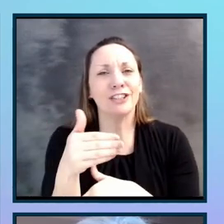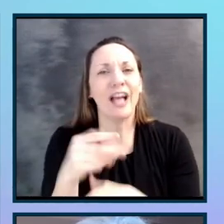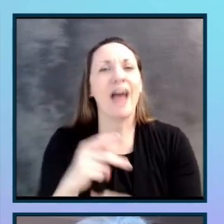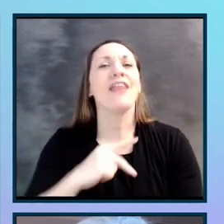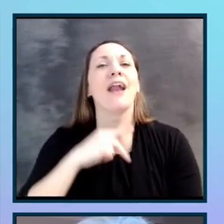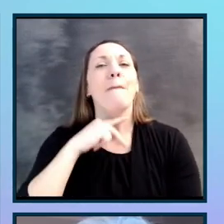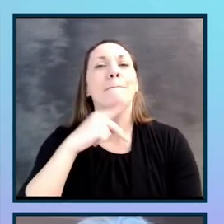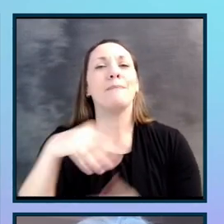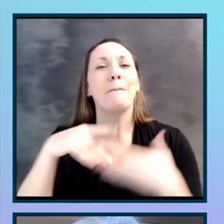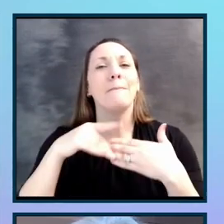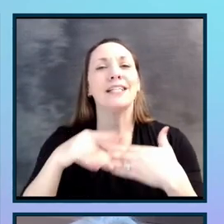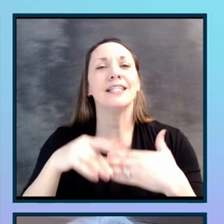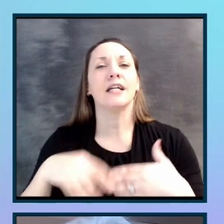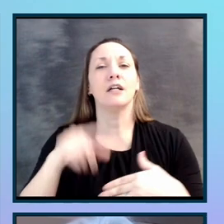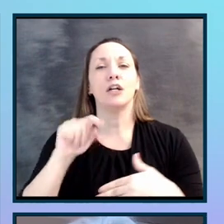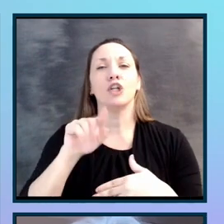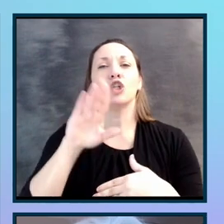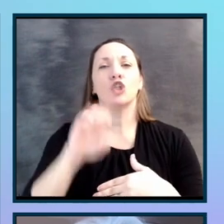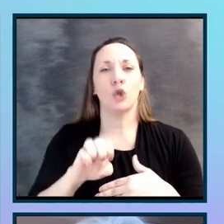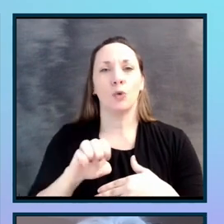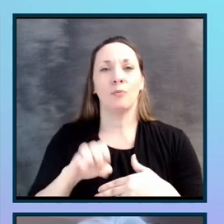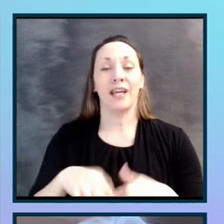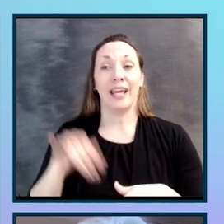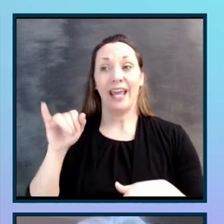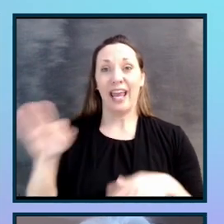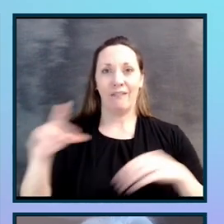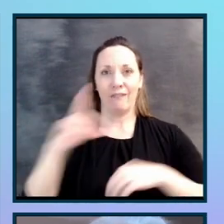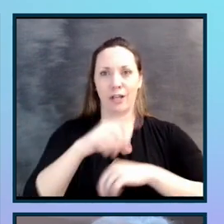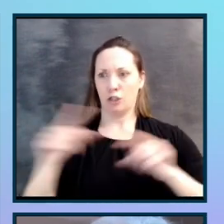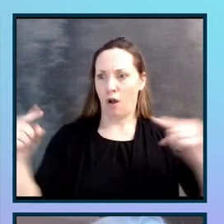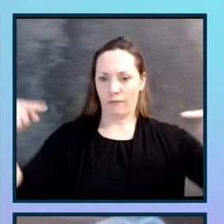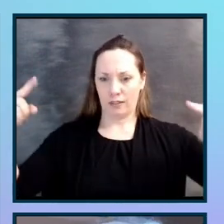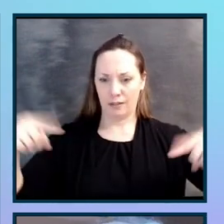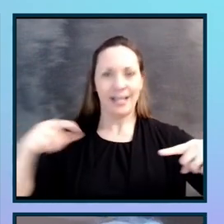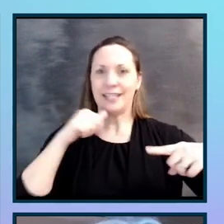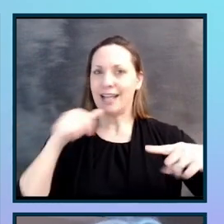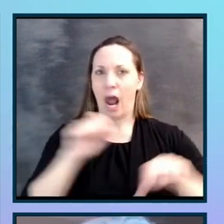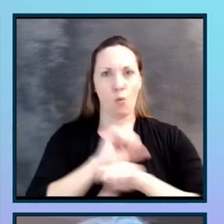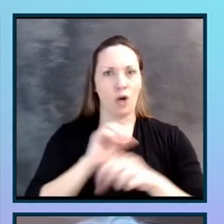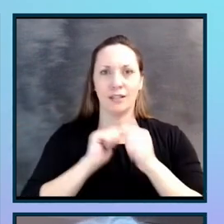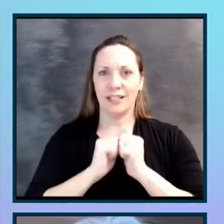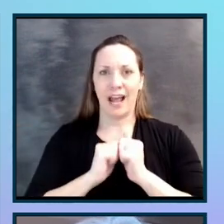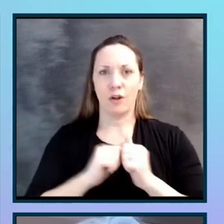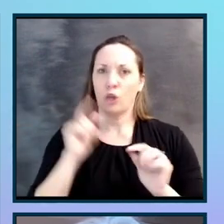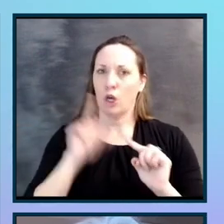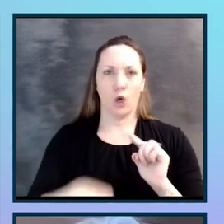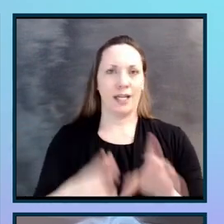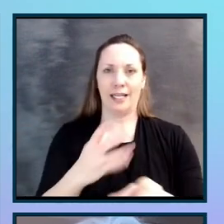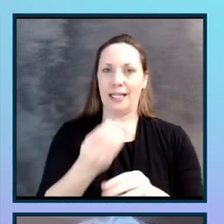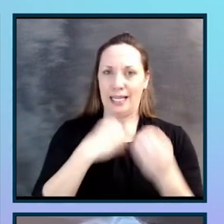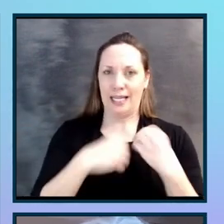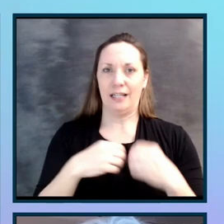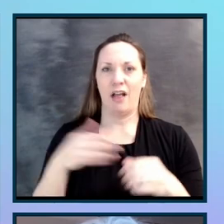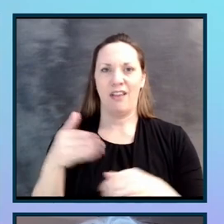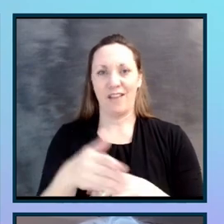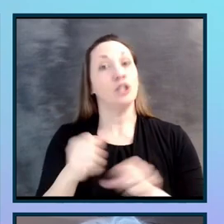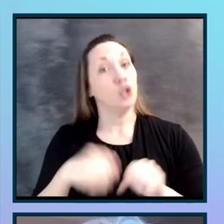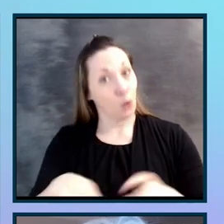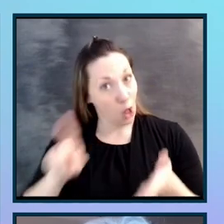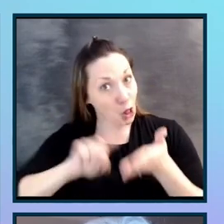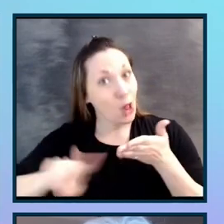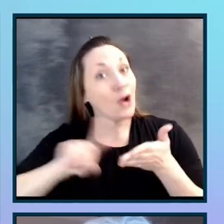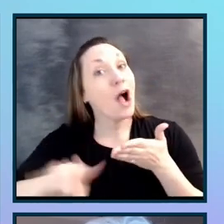plastic tube had the fish in it. If the dolphins did not work together, they would not get the fish. You can look up this experiment. It's a National